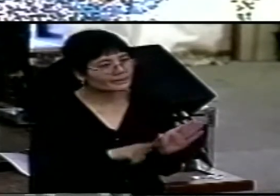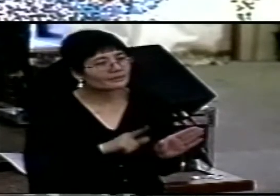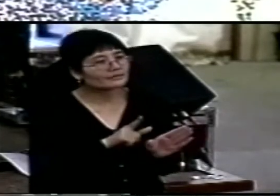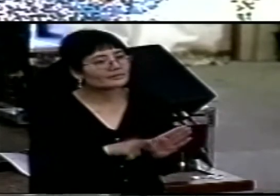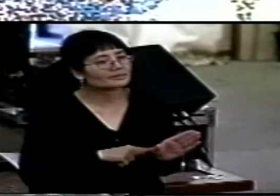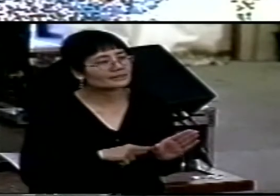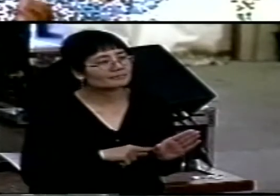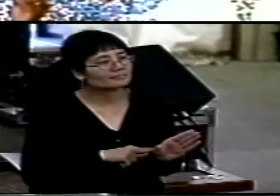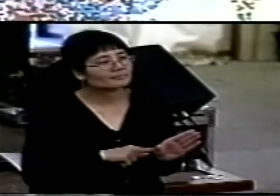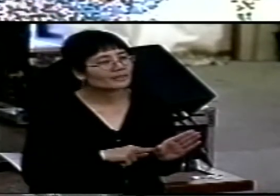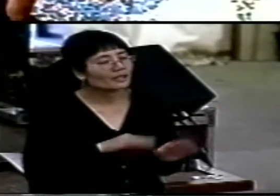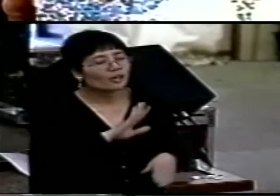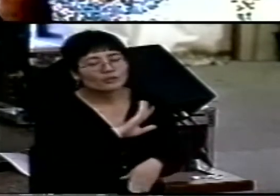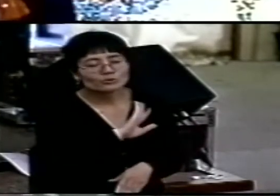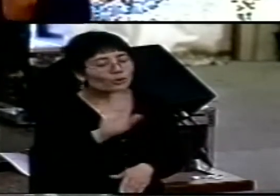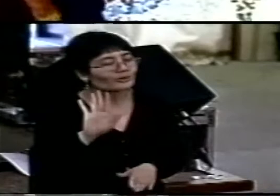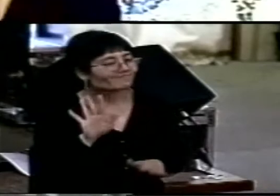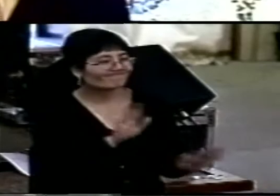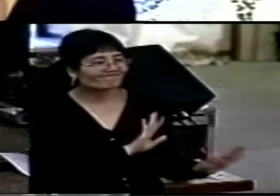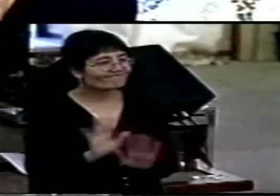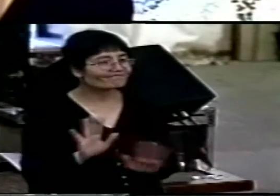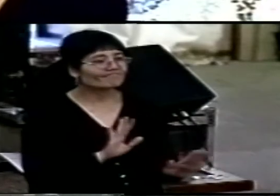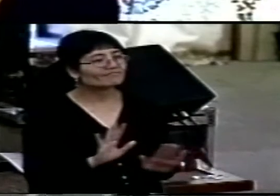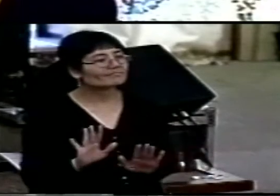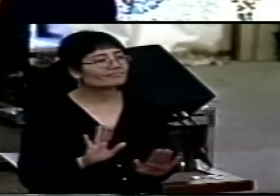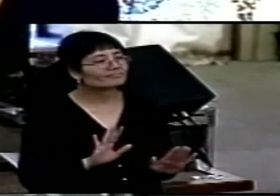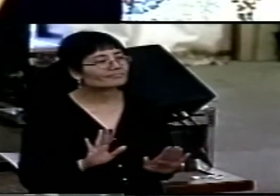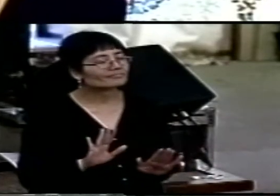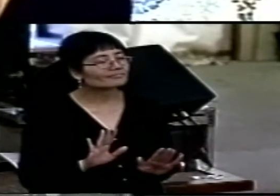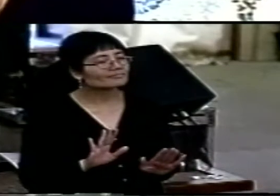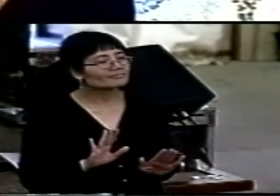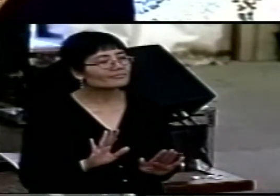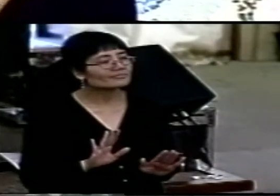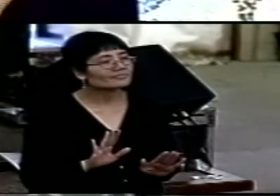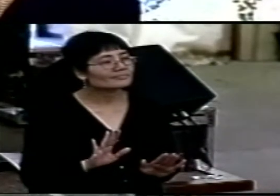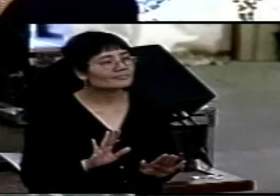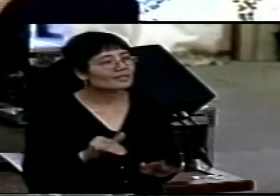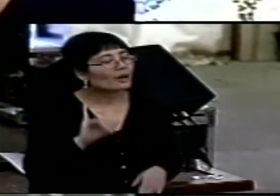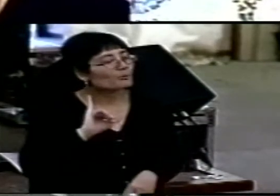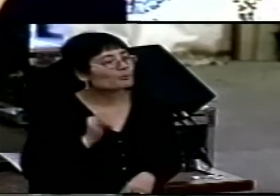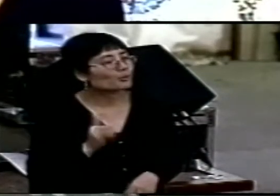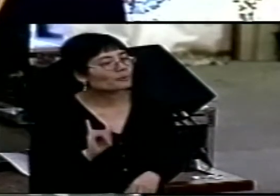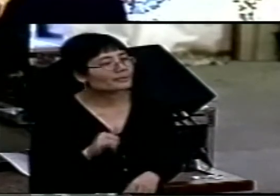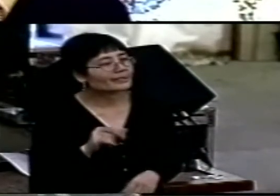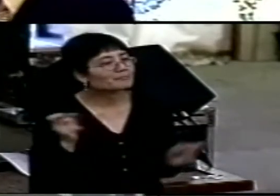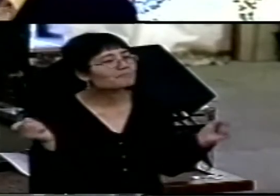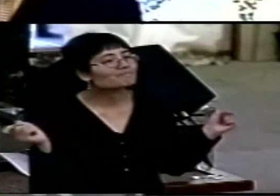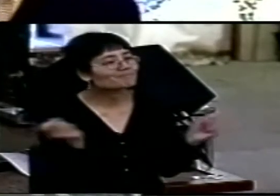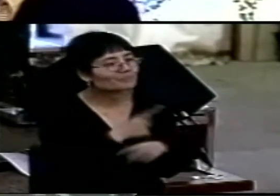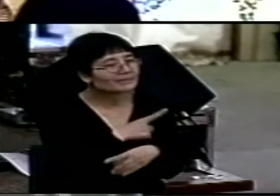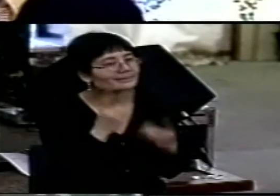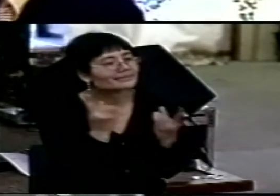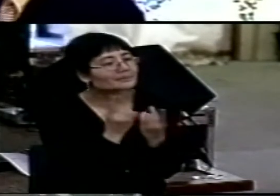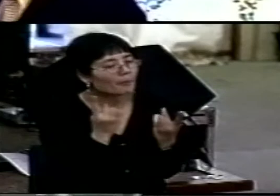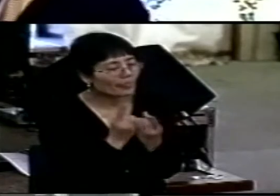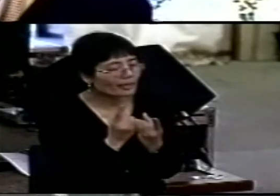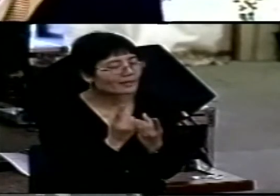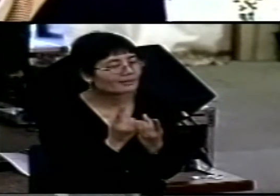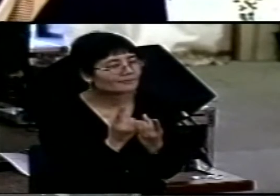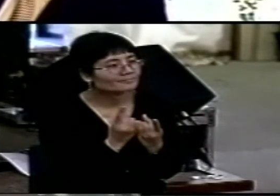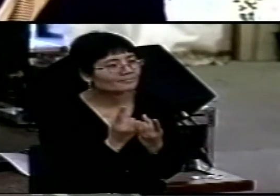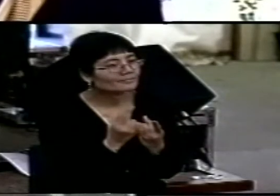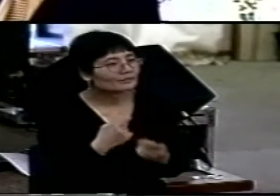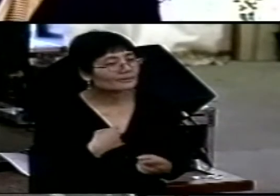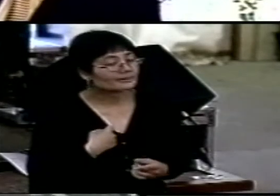discomfort as you seek to find what God is doing in the wider world, that probably you have missed something slightly because